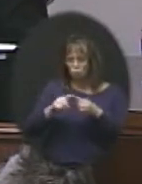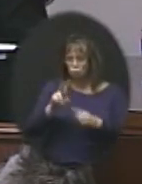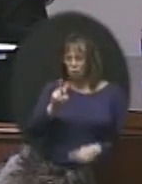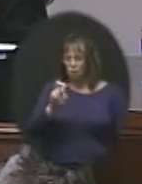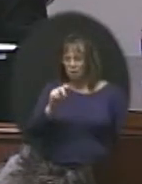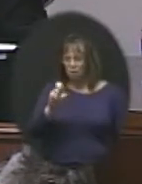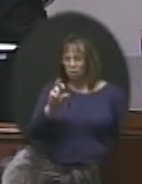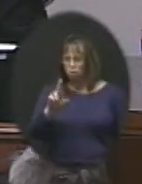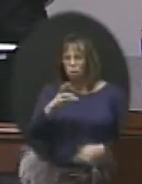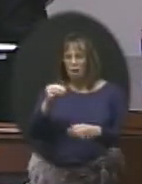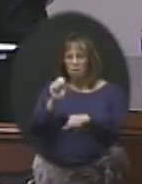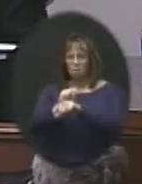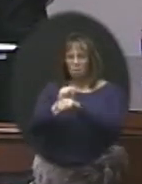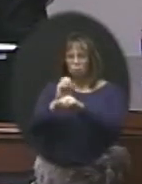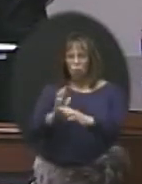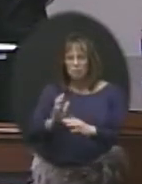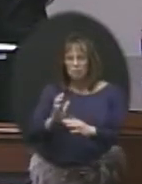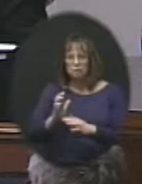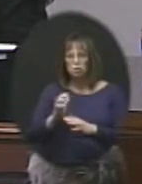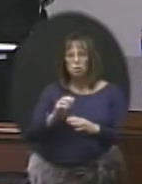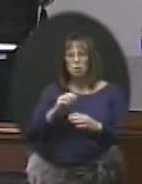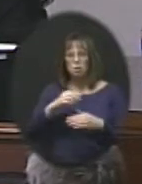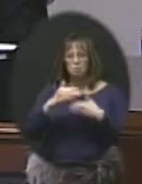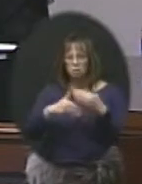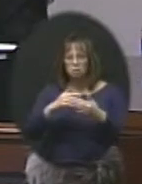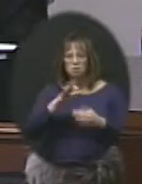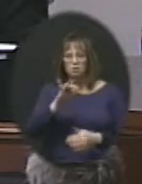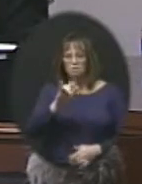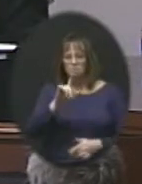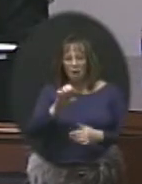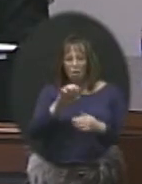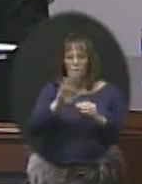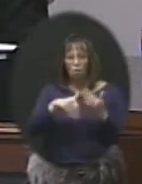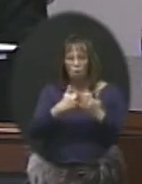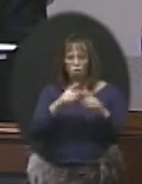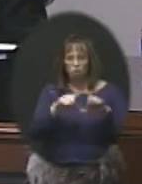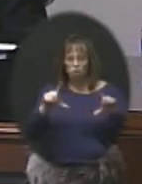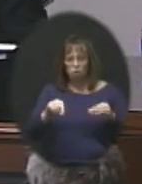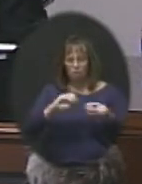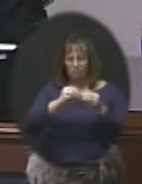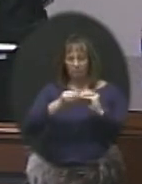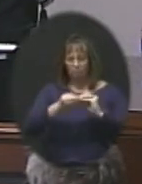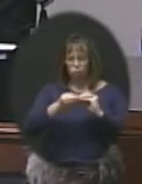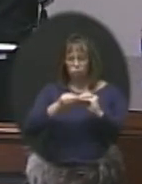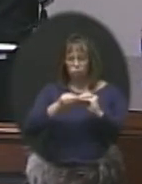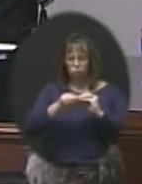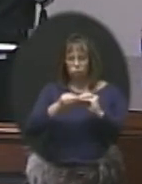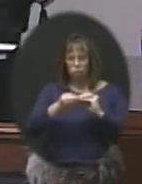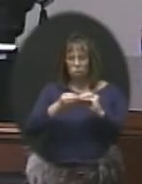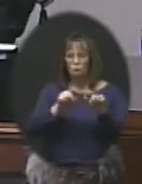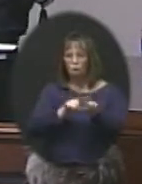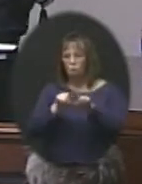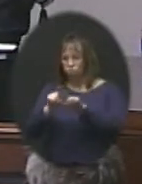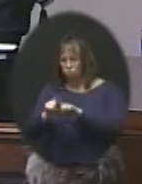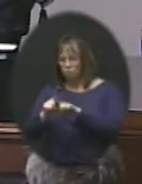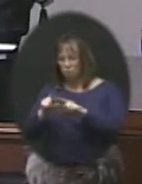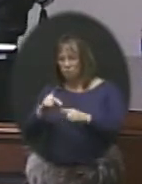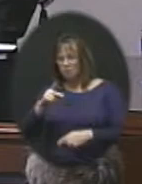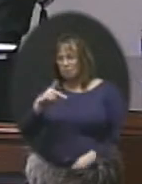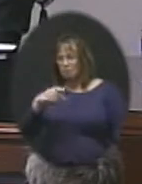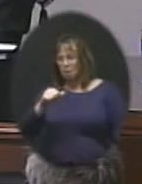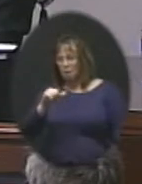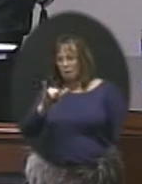we process a file of all of the check numbers that we've issued, as well as the payee